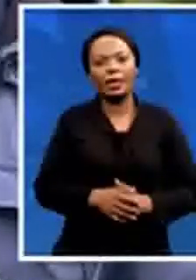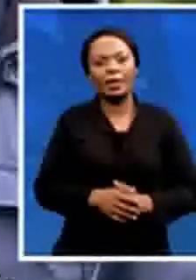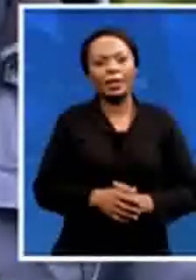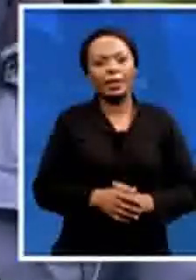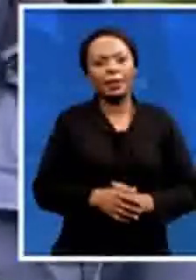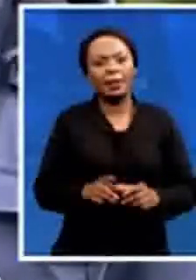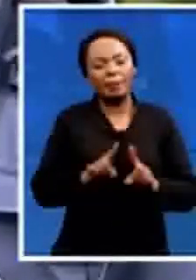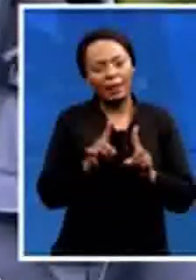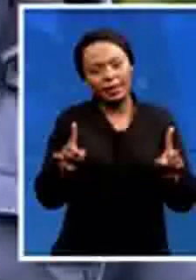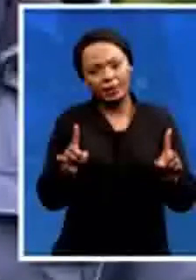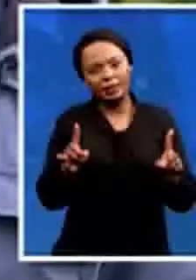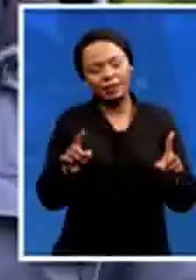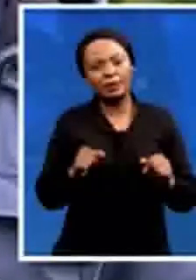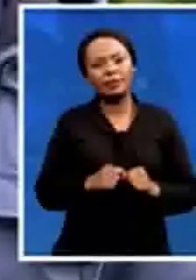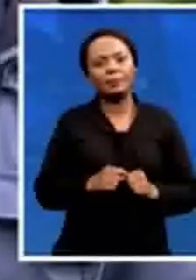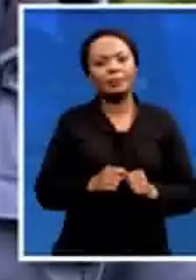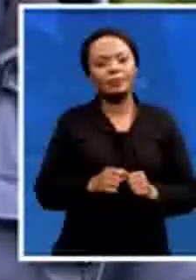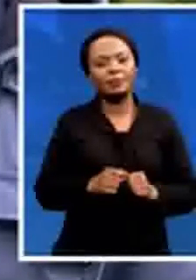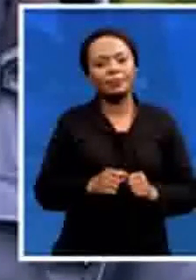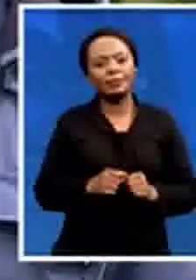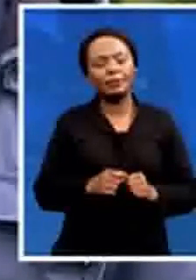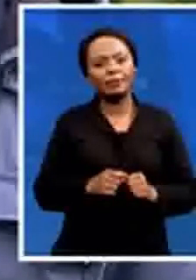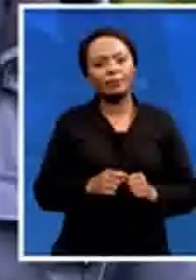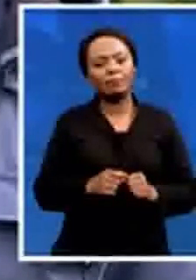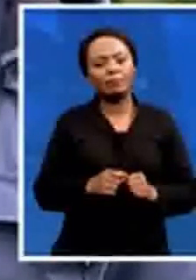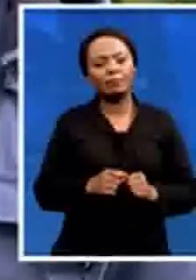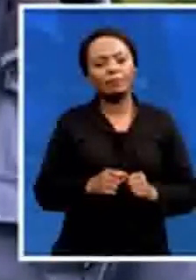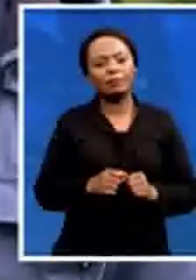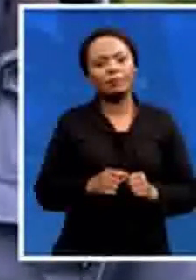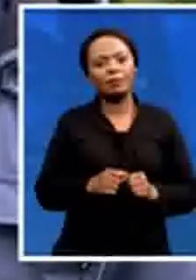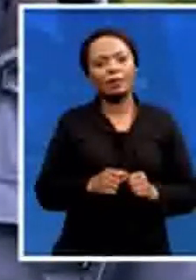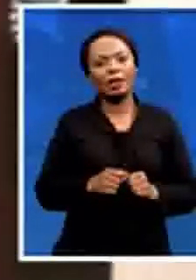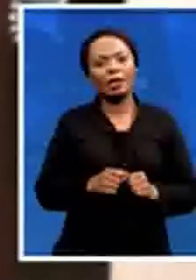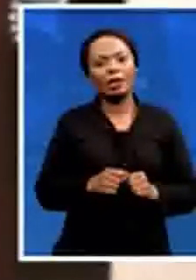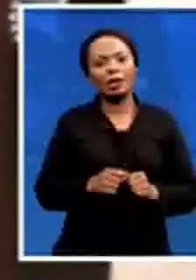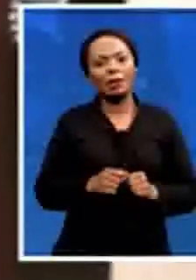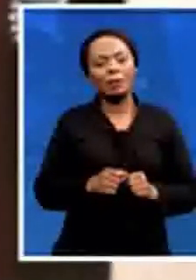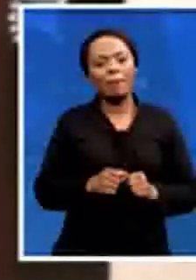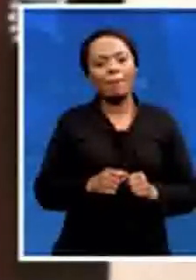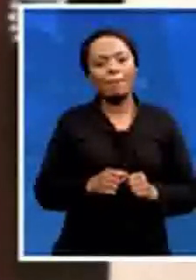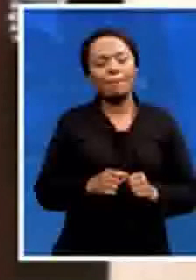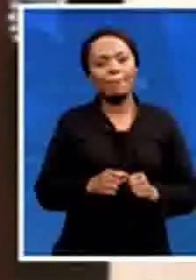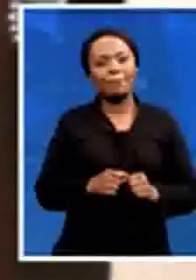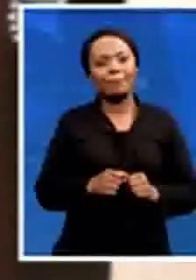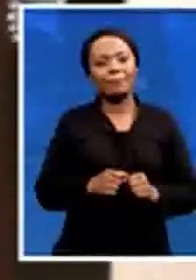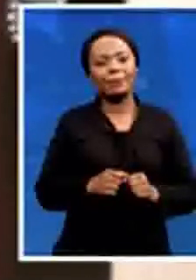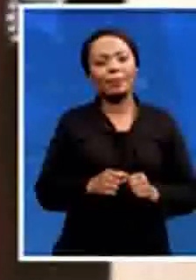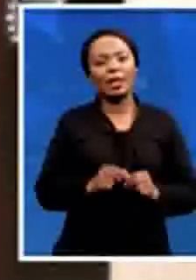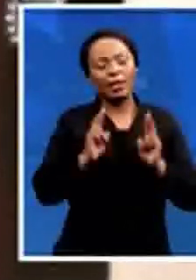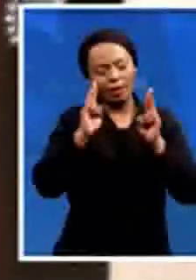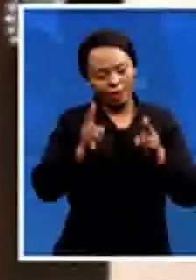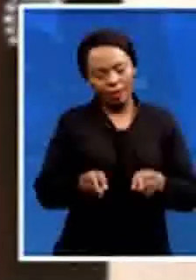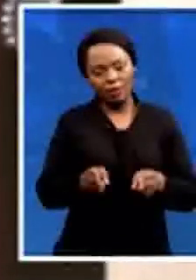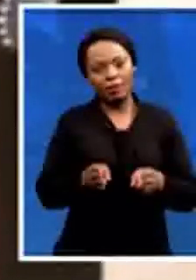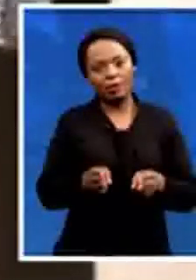But death is always, it's always with people. Even if with